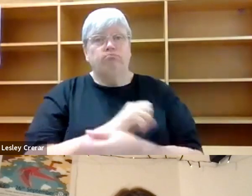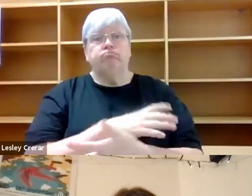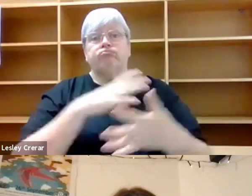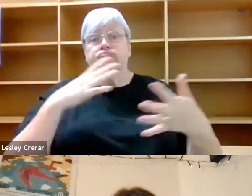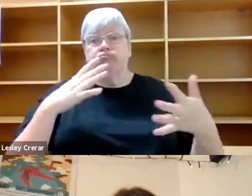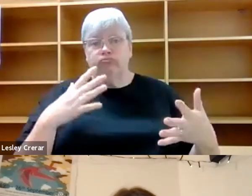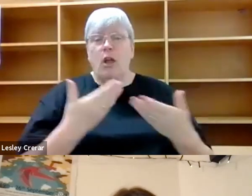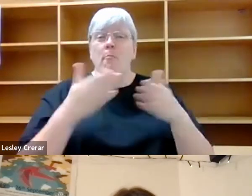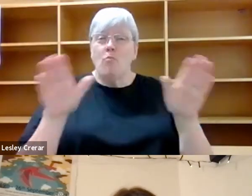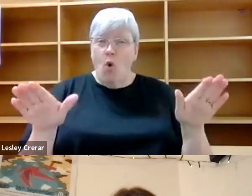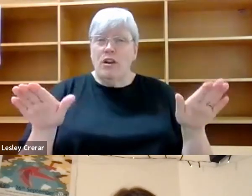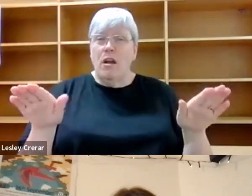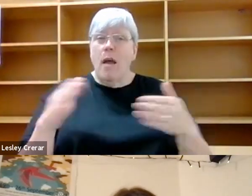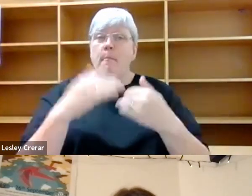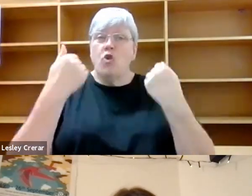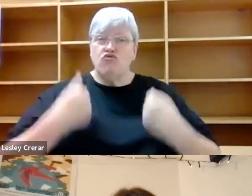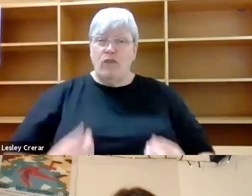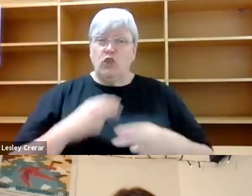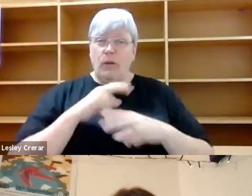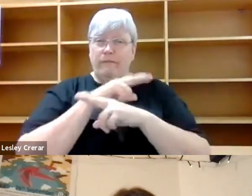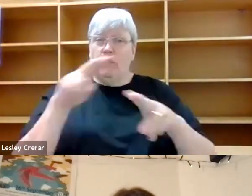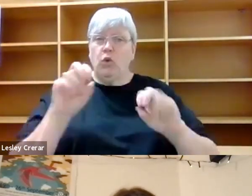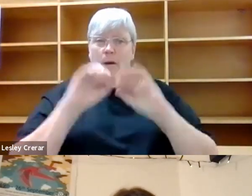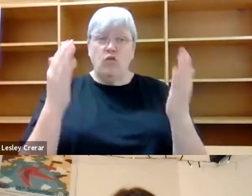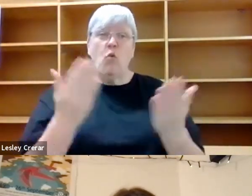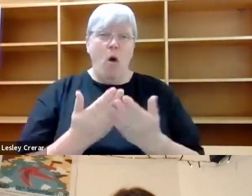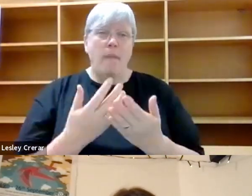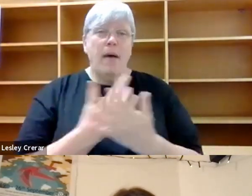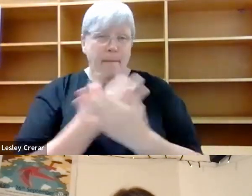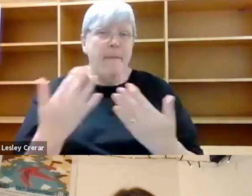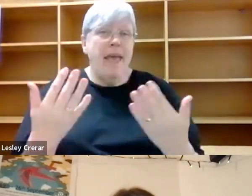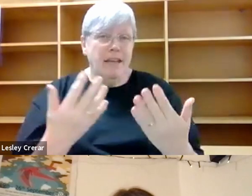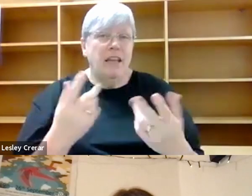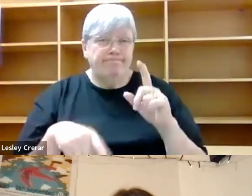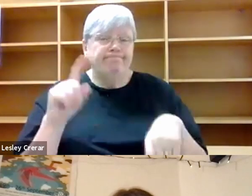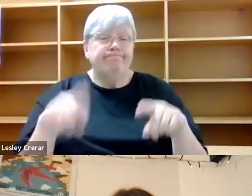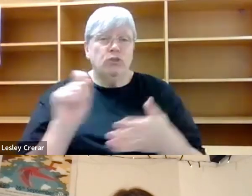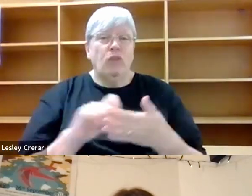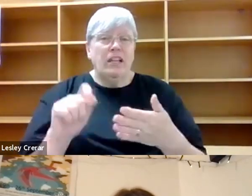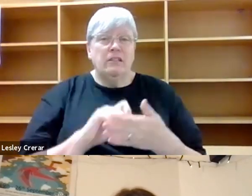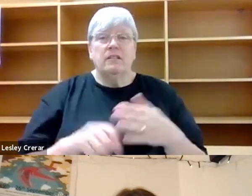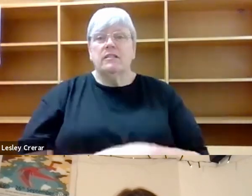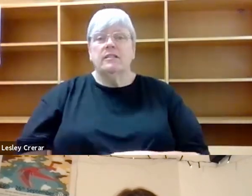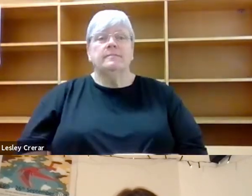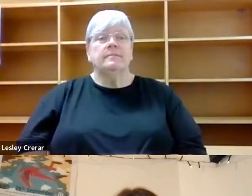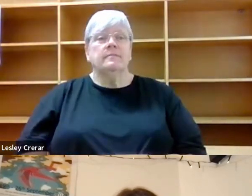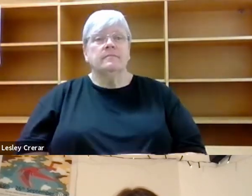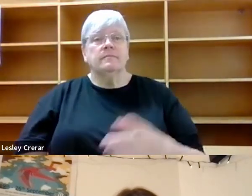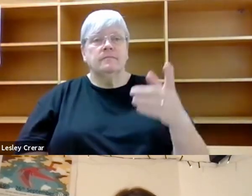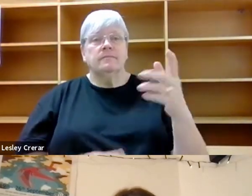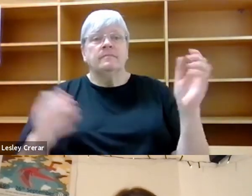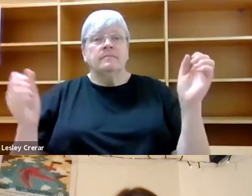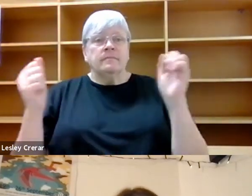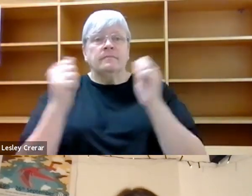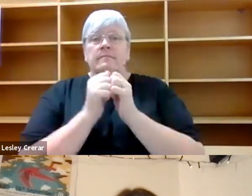broader and richer view of the world brought about by many more voices. Yeah. Yeah. Yeah. I, I agree with that so